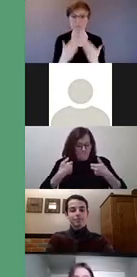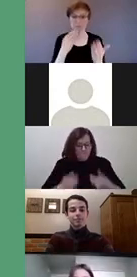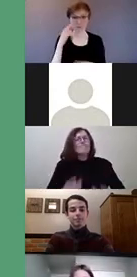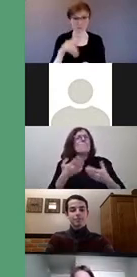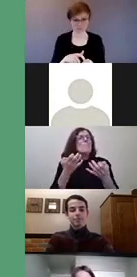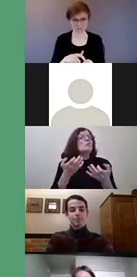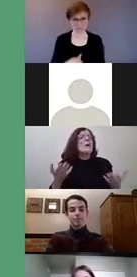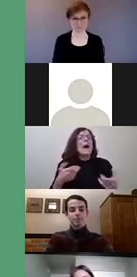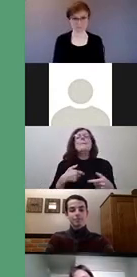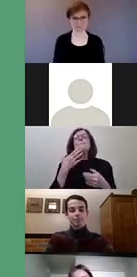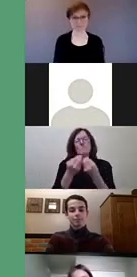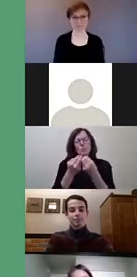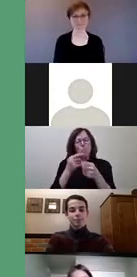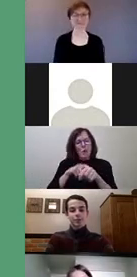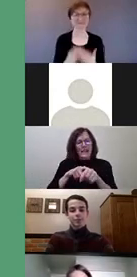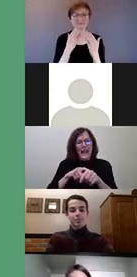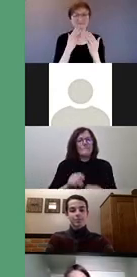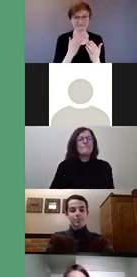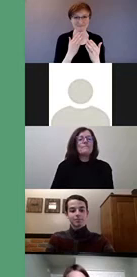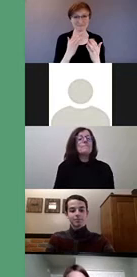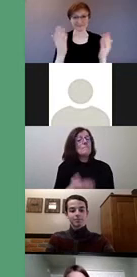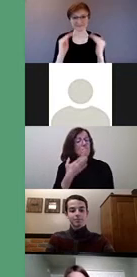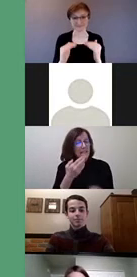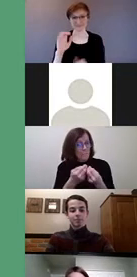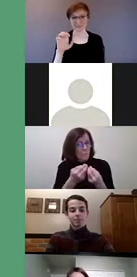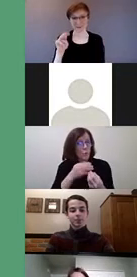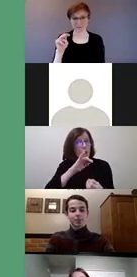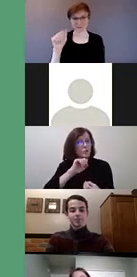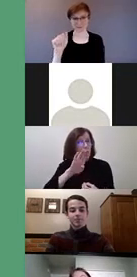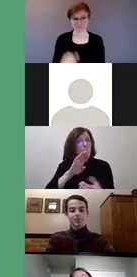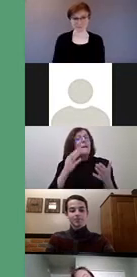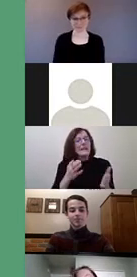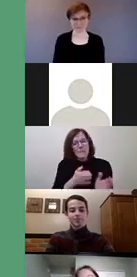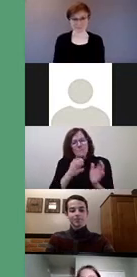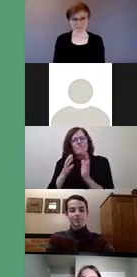Thank you so much, Jacob. We'll hear from Emma now. You're welcome.